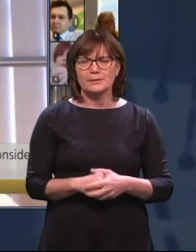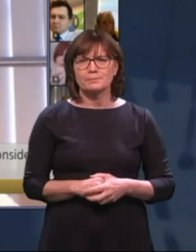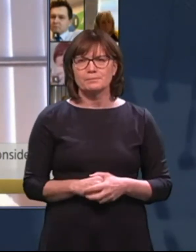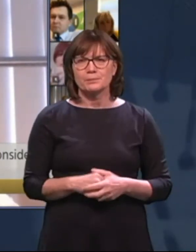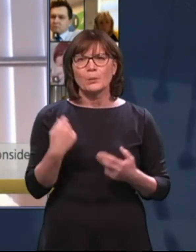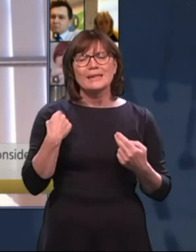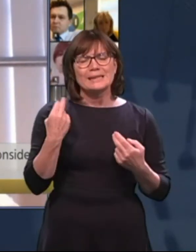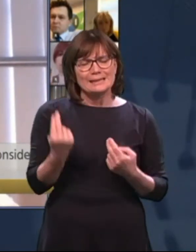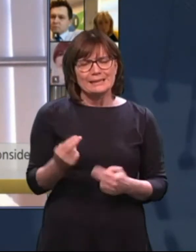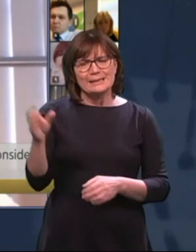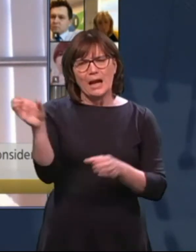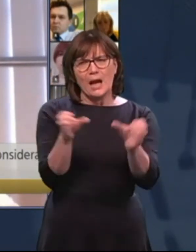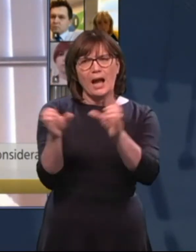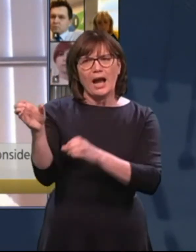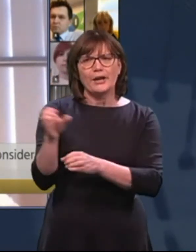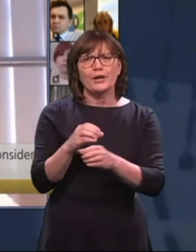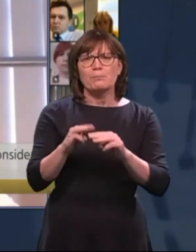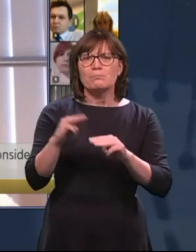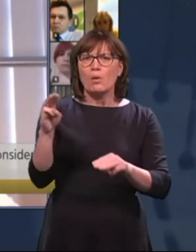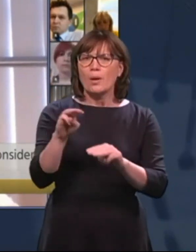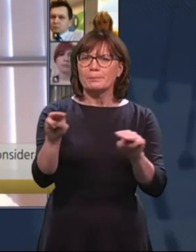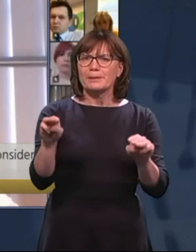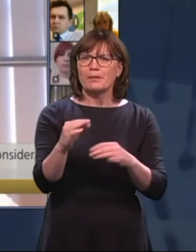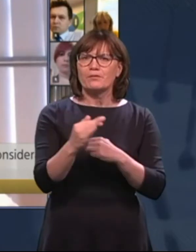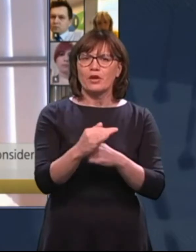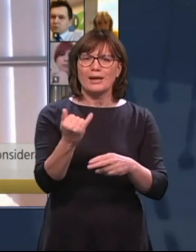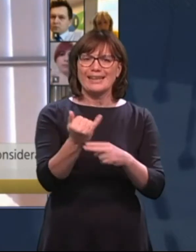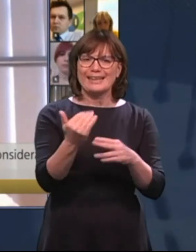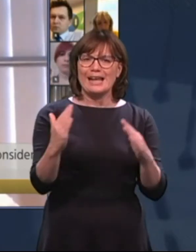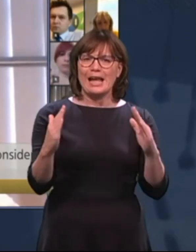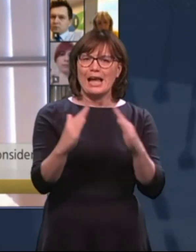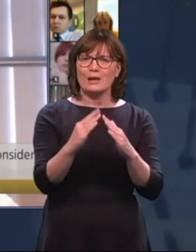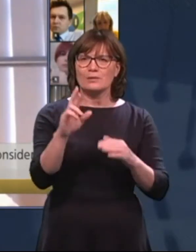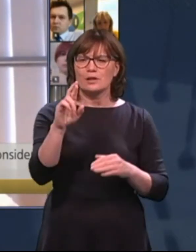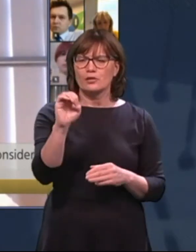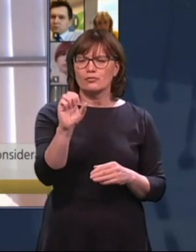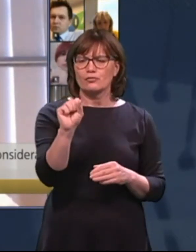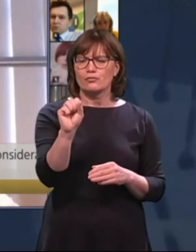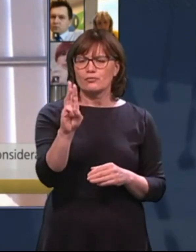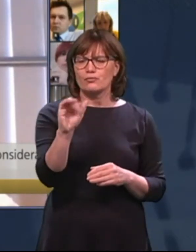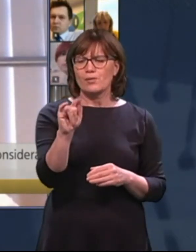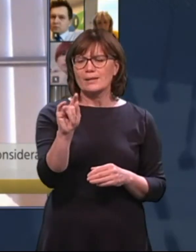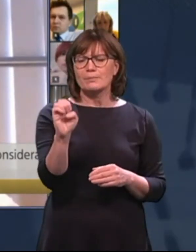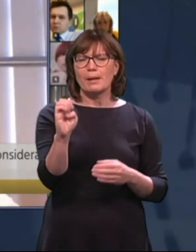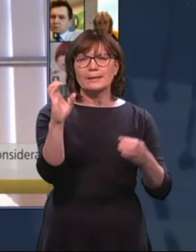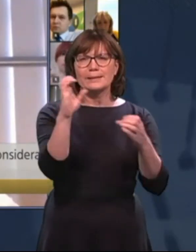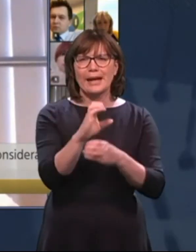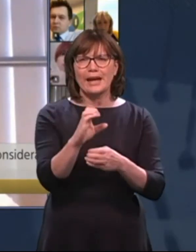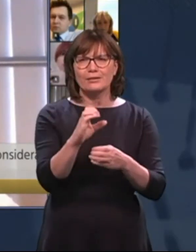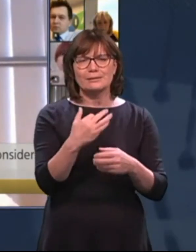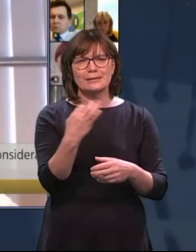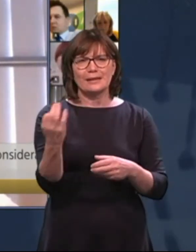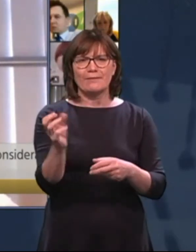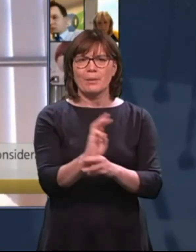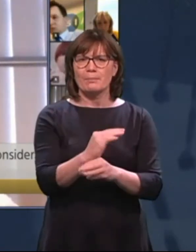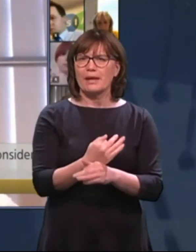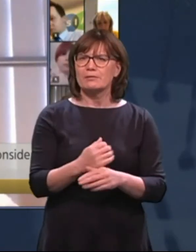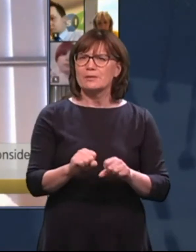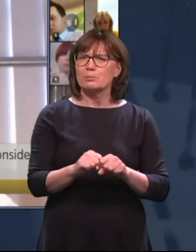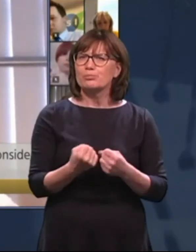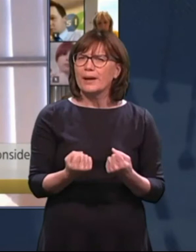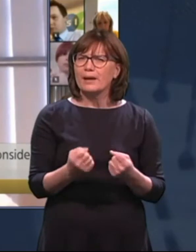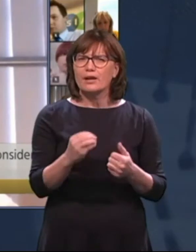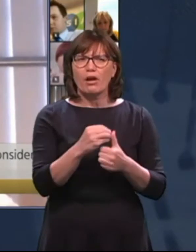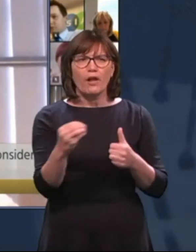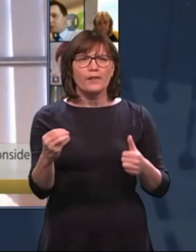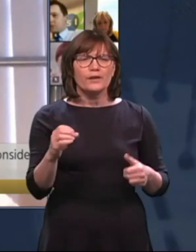recruit more people to provide in-home respite for exhausted parents and how, you know, the provision of other services travelling remotely